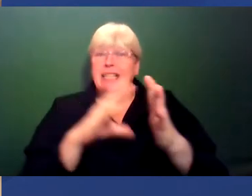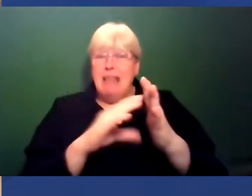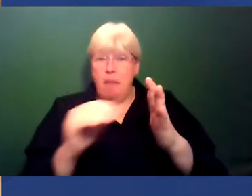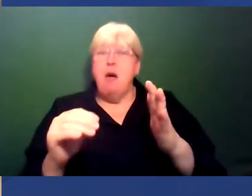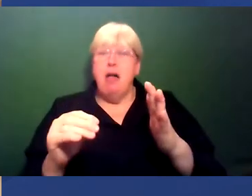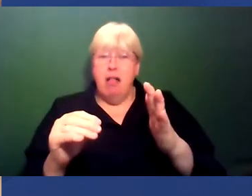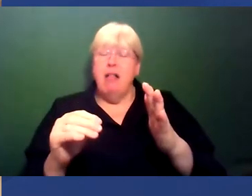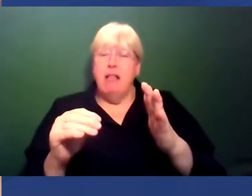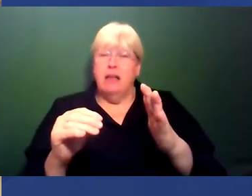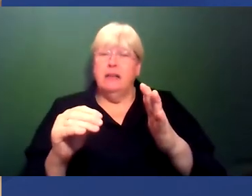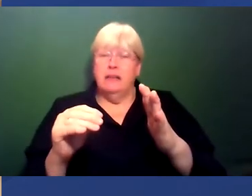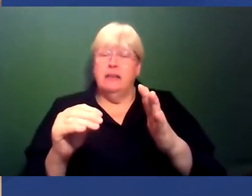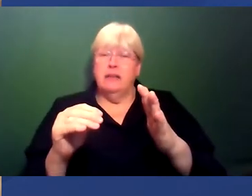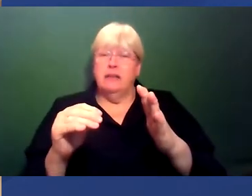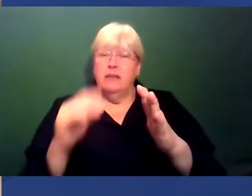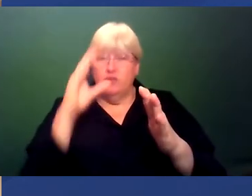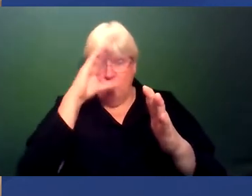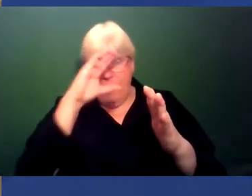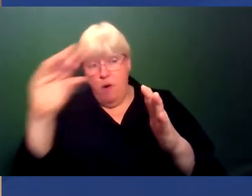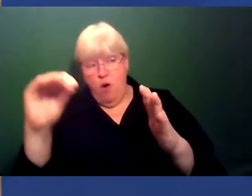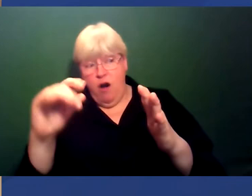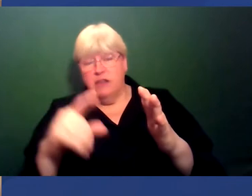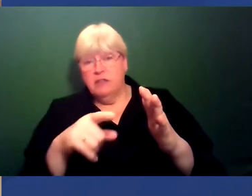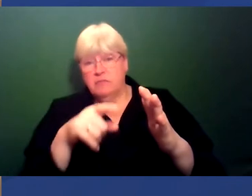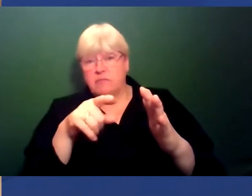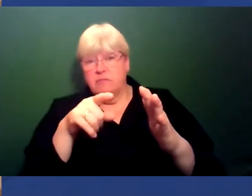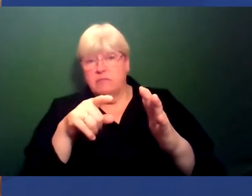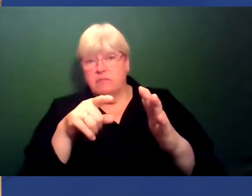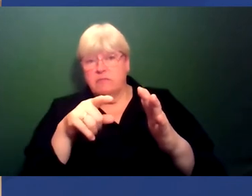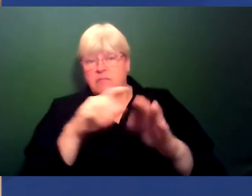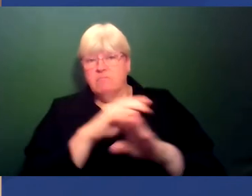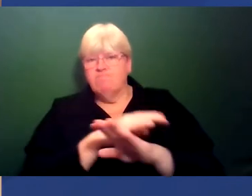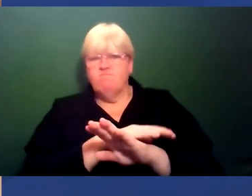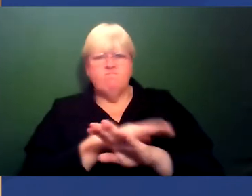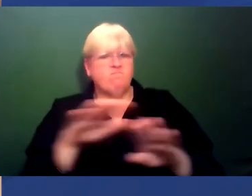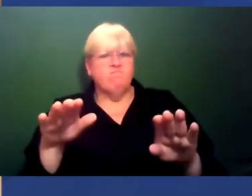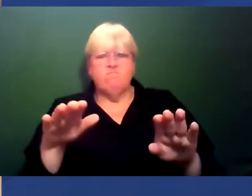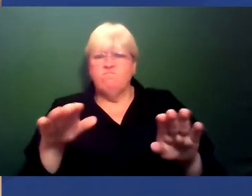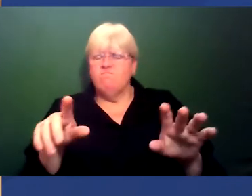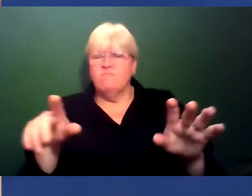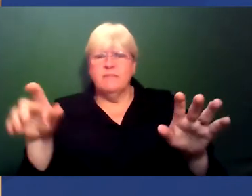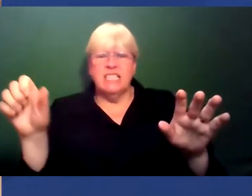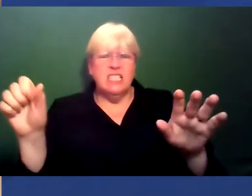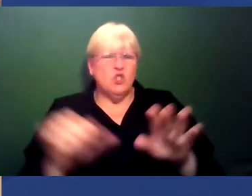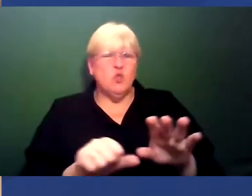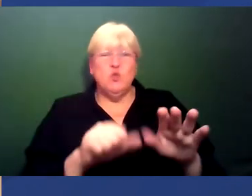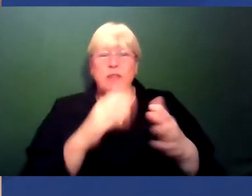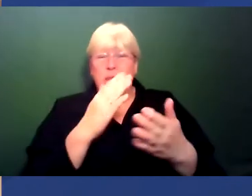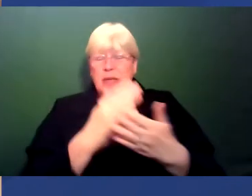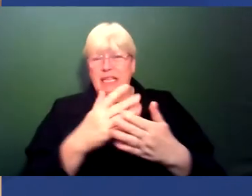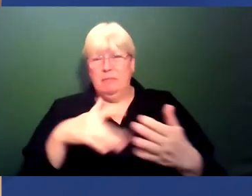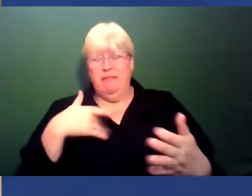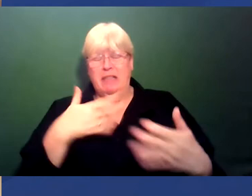where the reporting is not as much as it should be because people feel exposed in